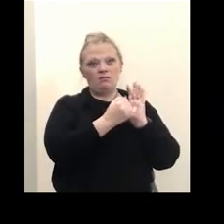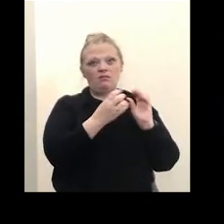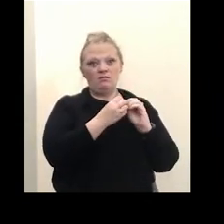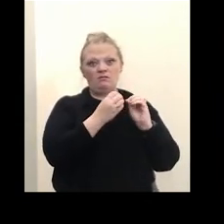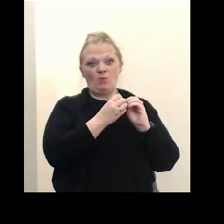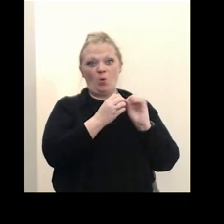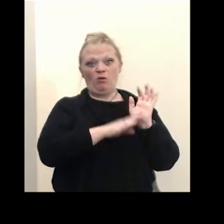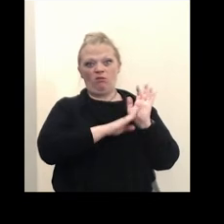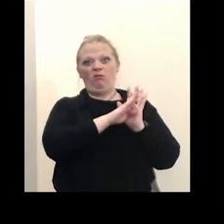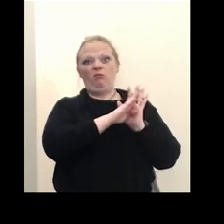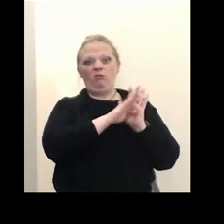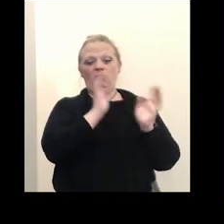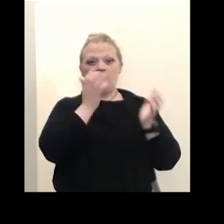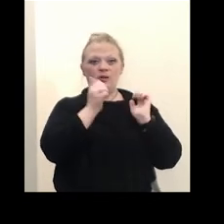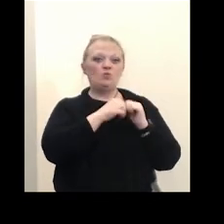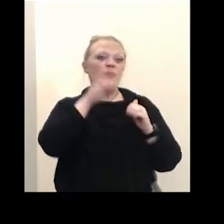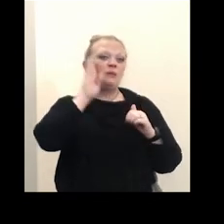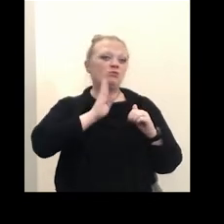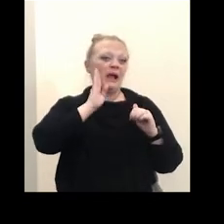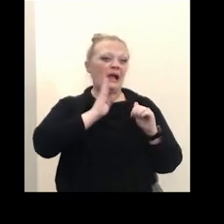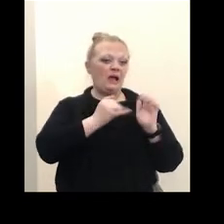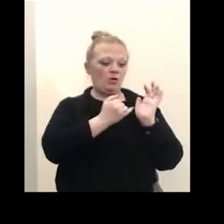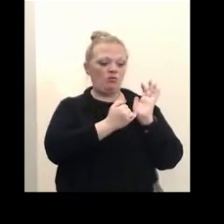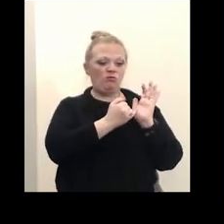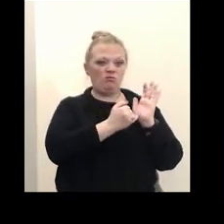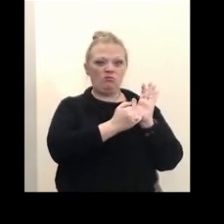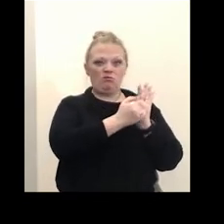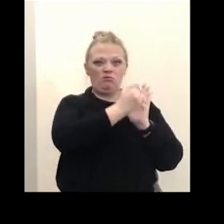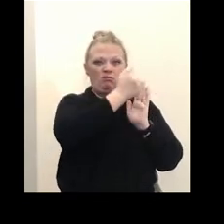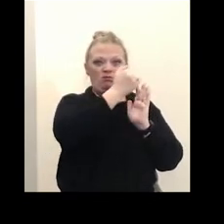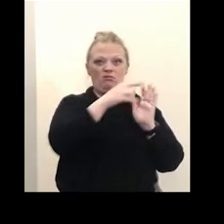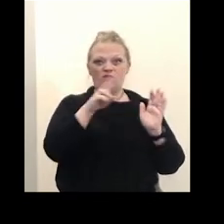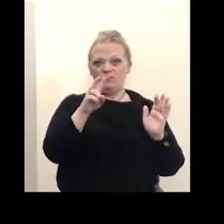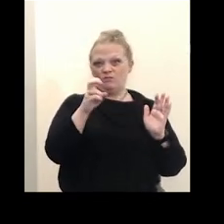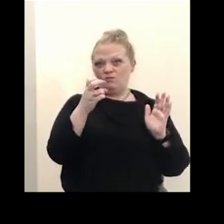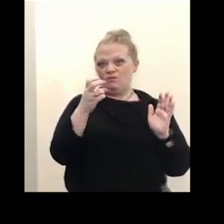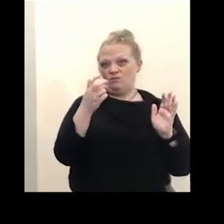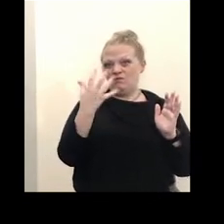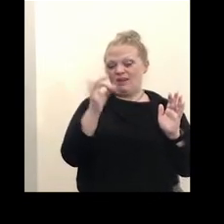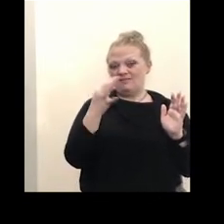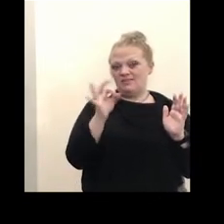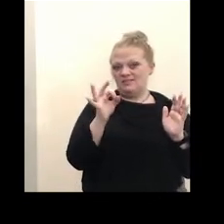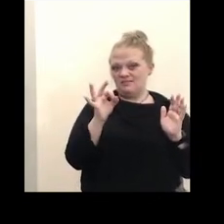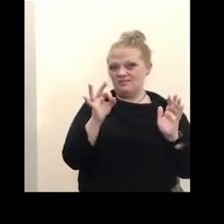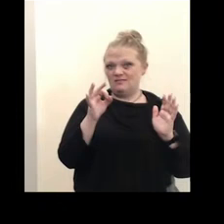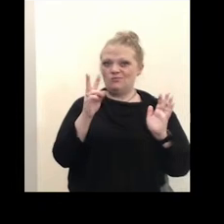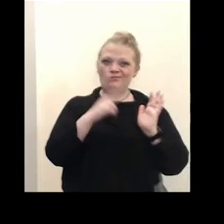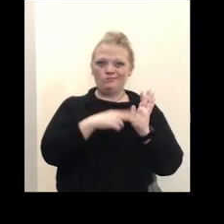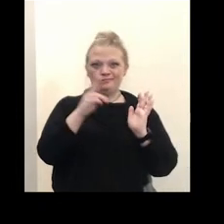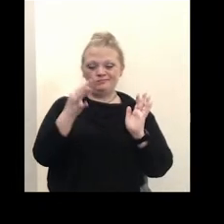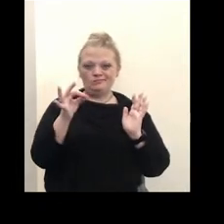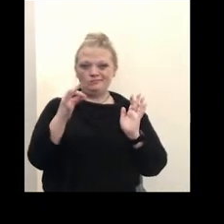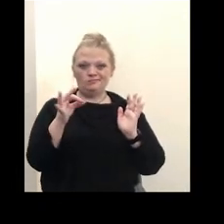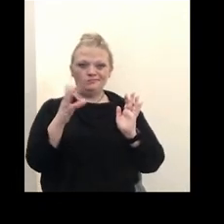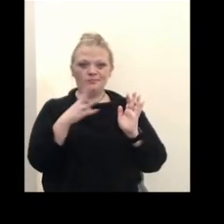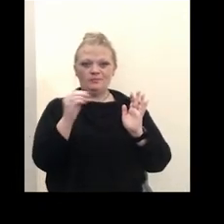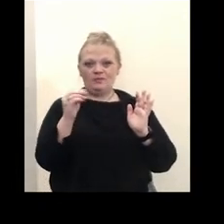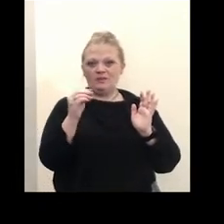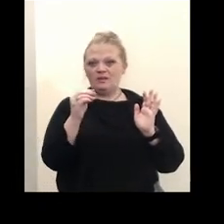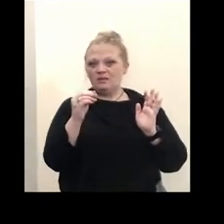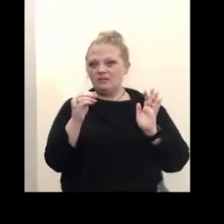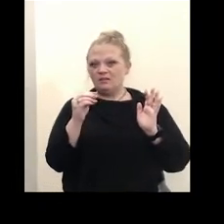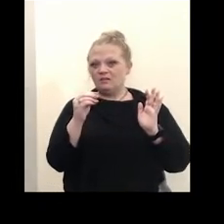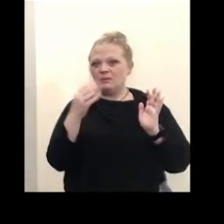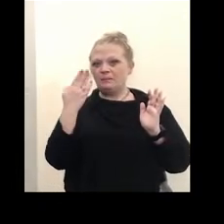brown curve which was from 2019 or the blue curve which is um from um 2018